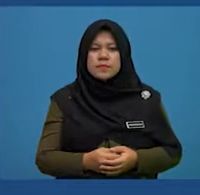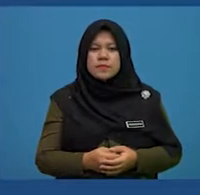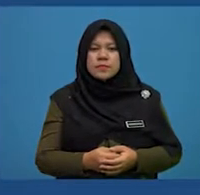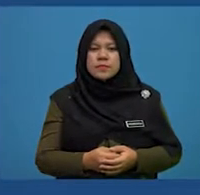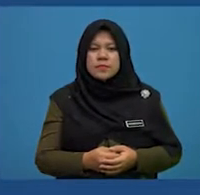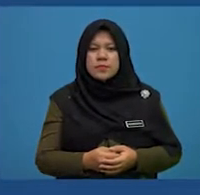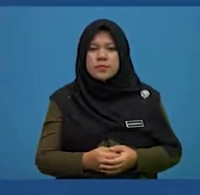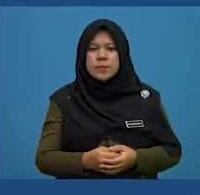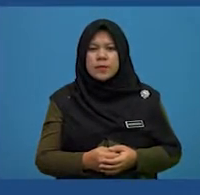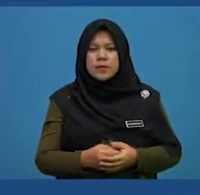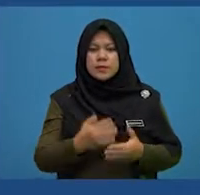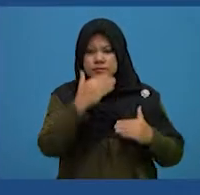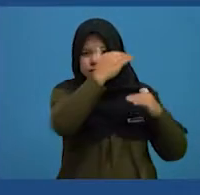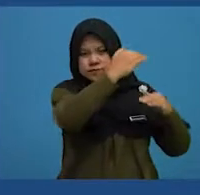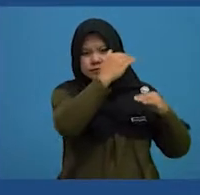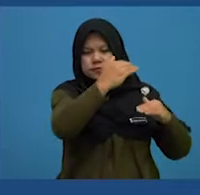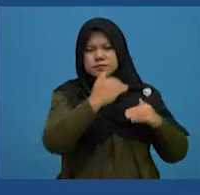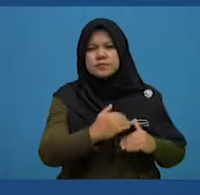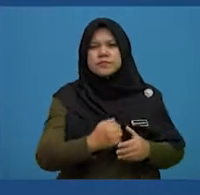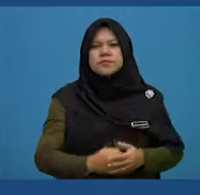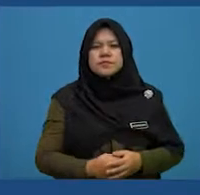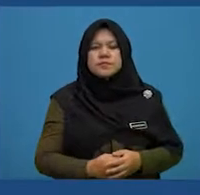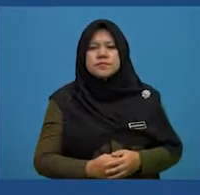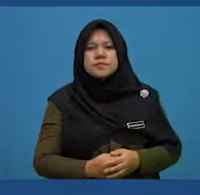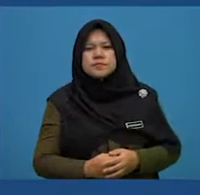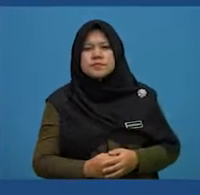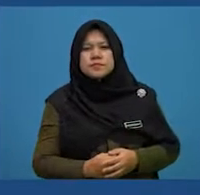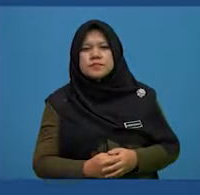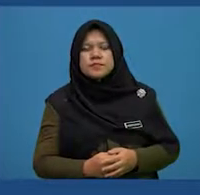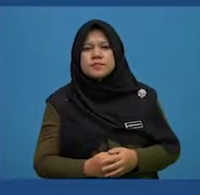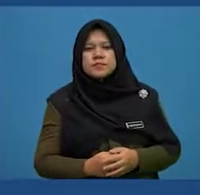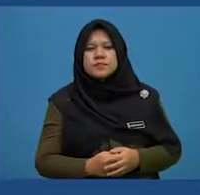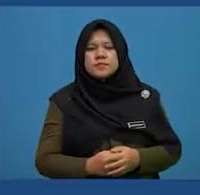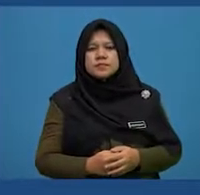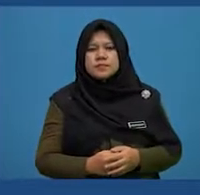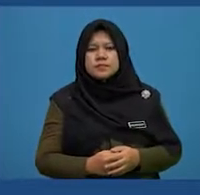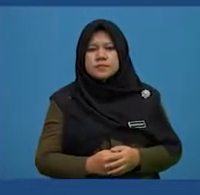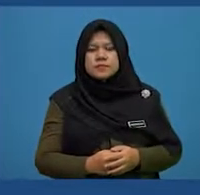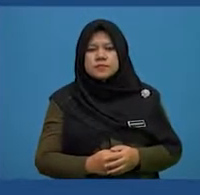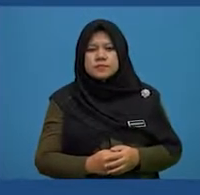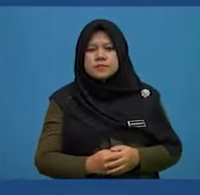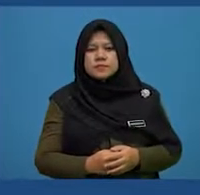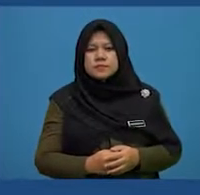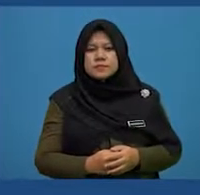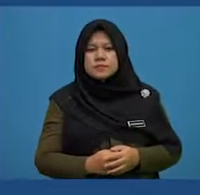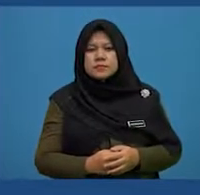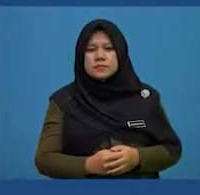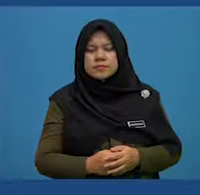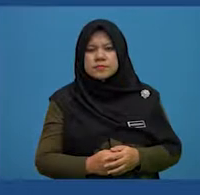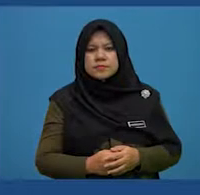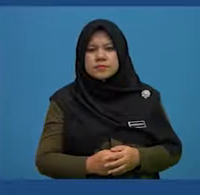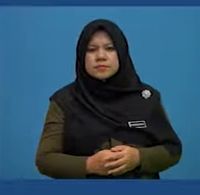Another study explored the consequences of believing that rejection had